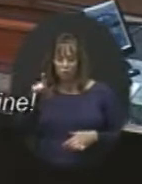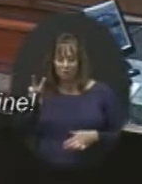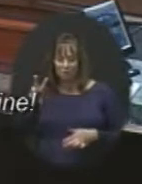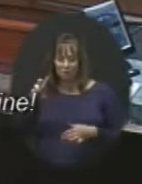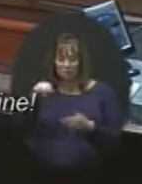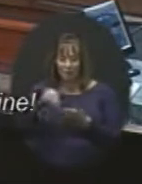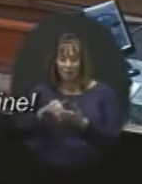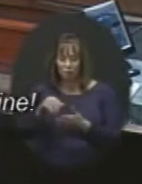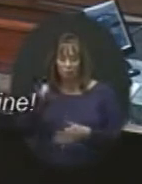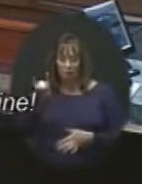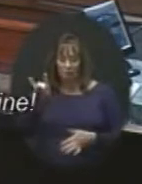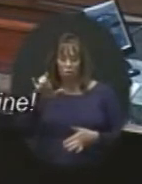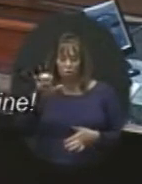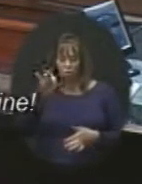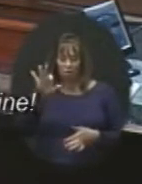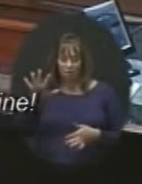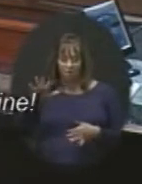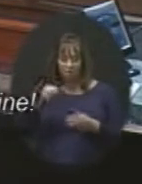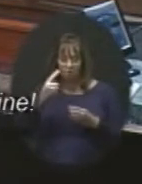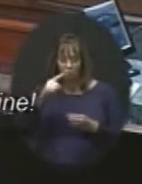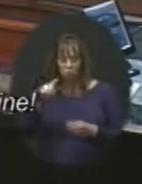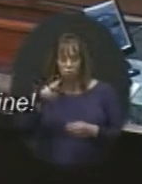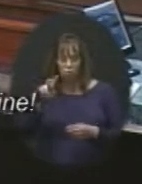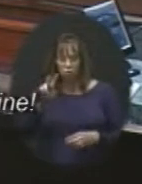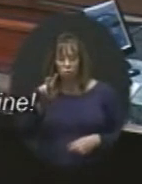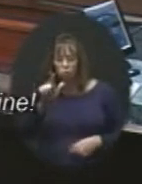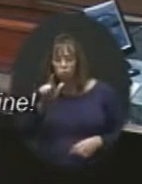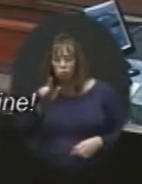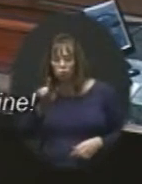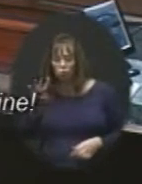for a total purchase price of $24,995. Second.